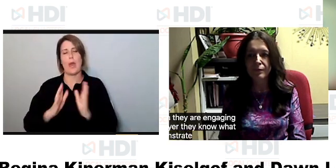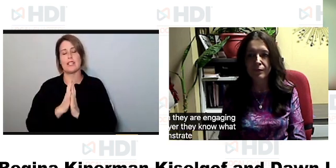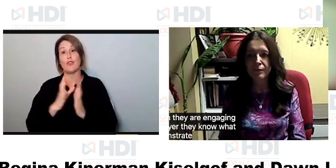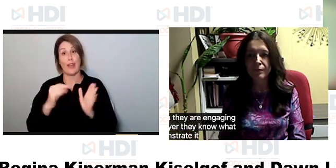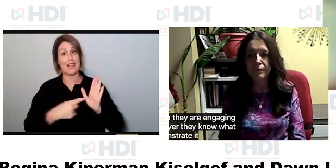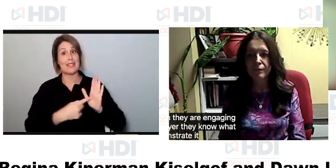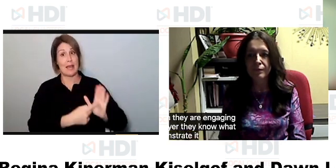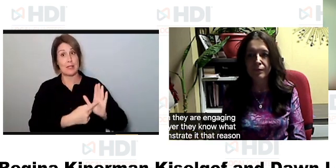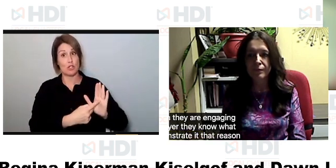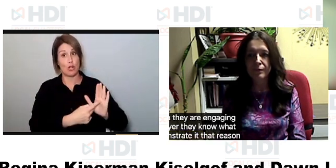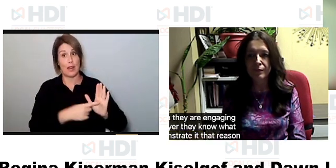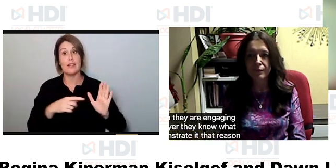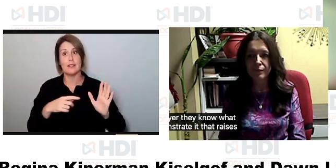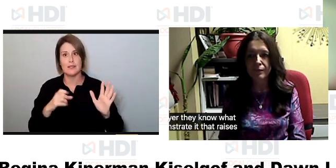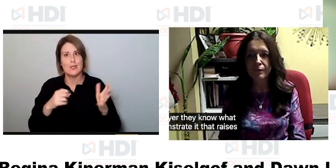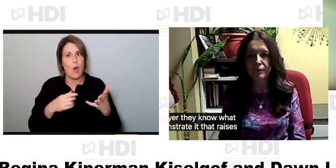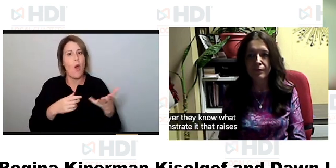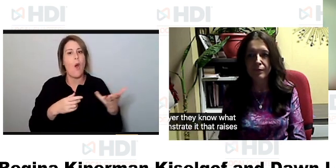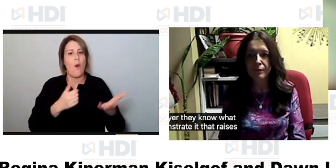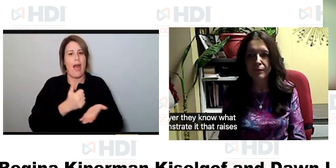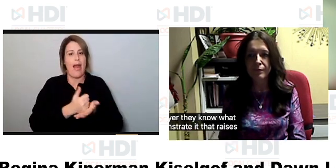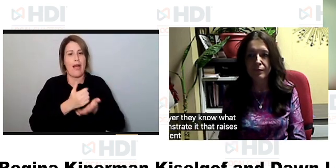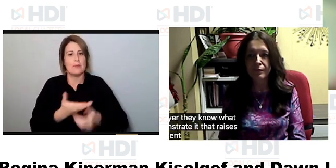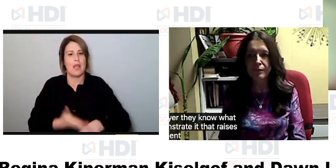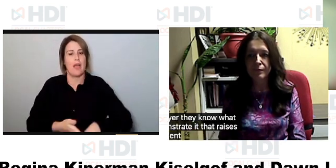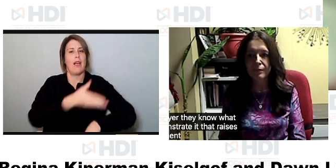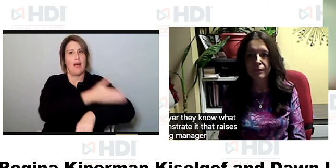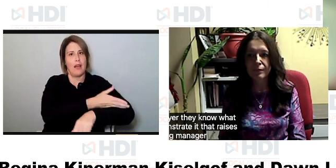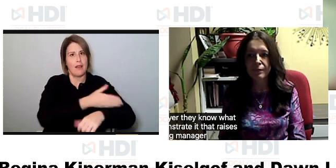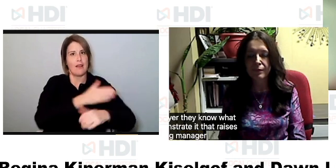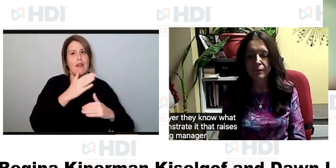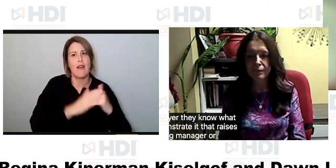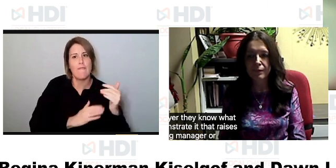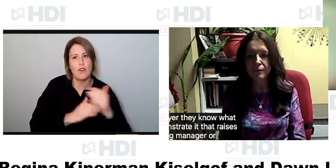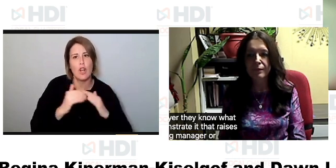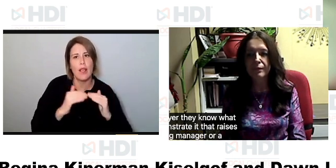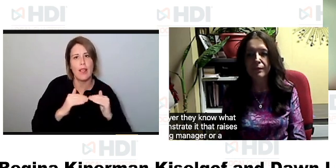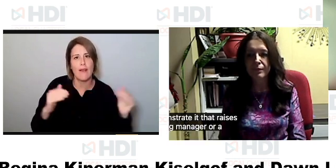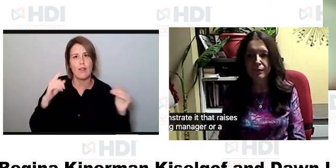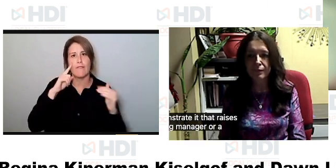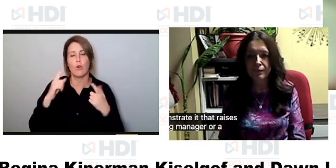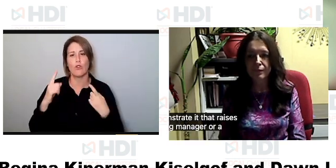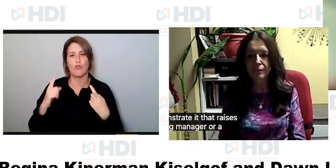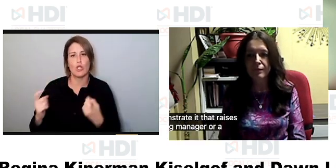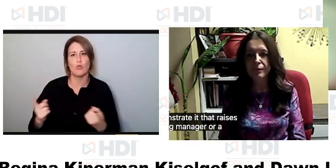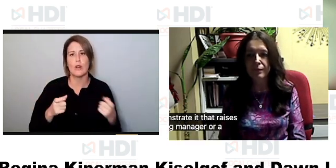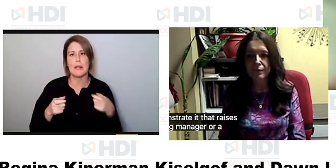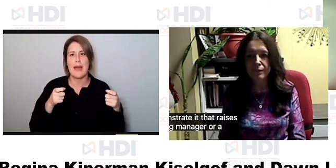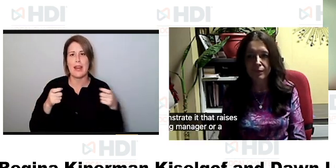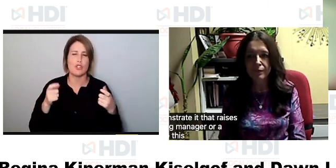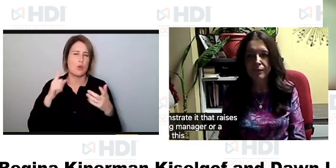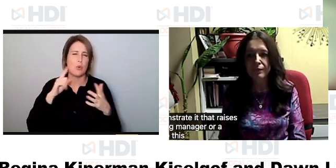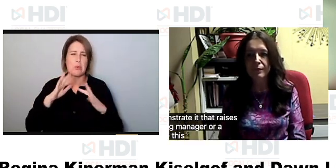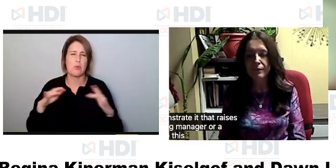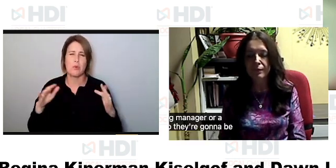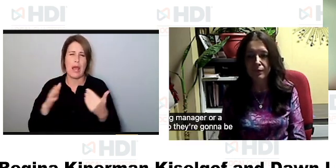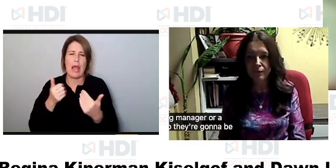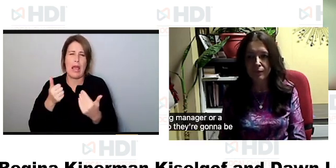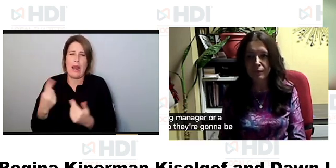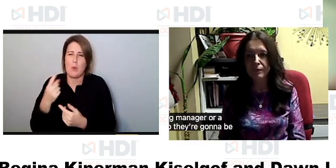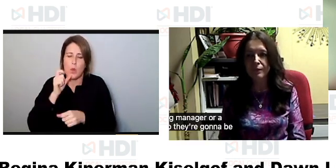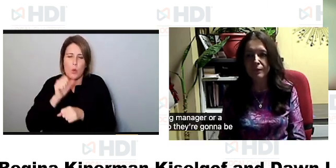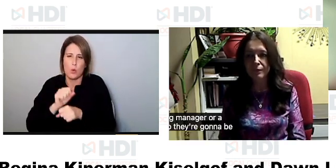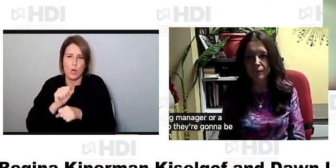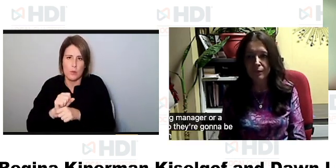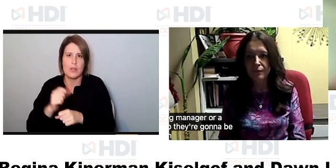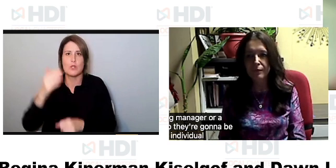that raises the comfort level of a recruiting manager or a hiring manager or anyone who they're going to be working with to know that